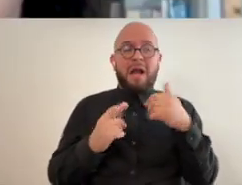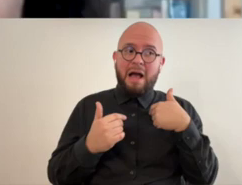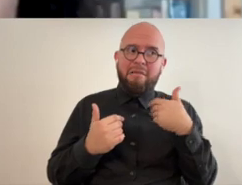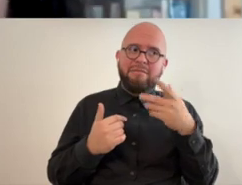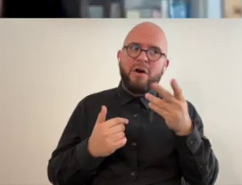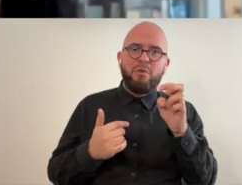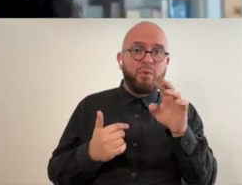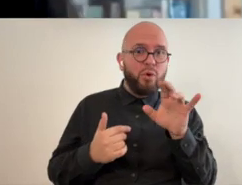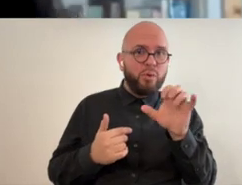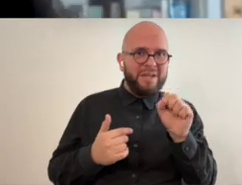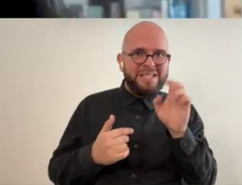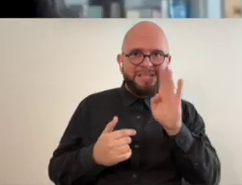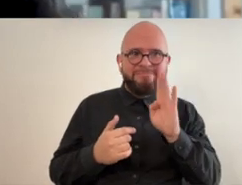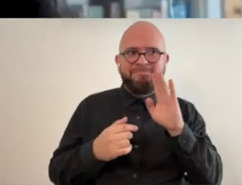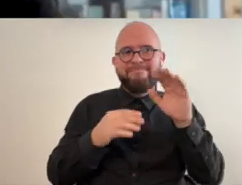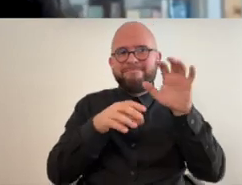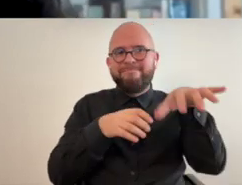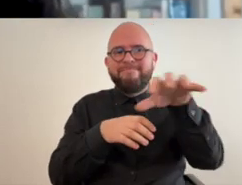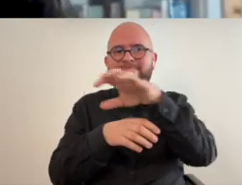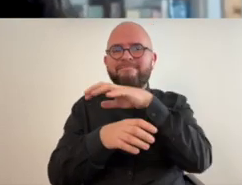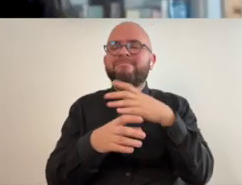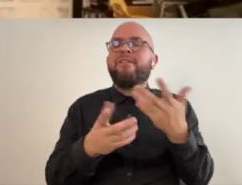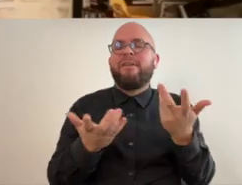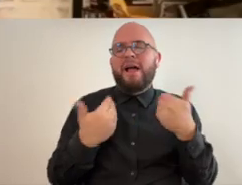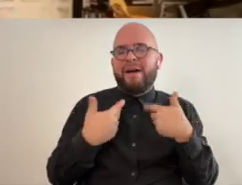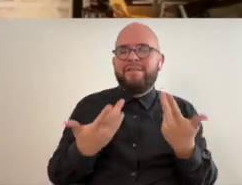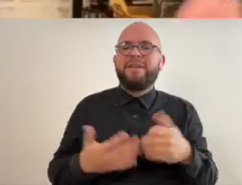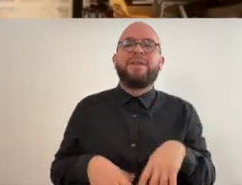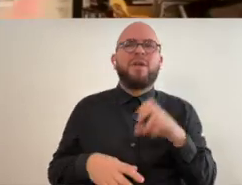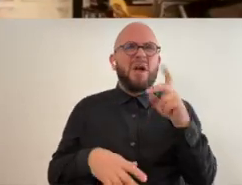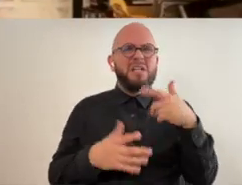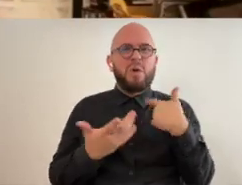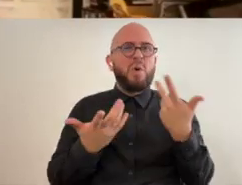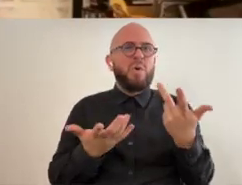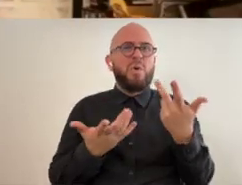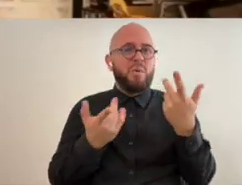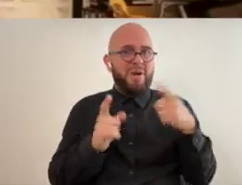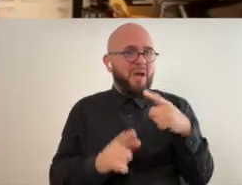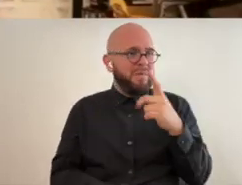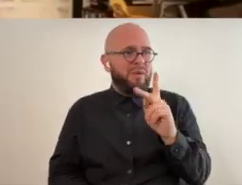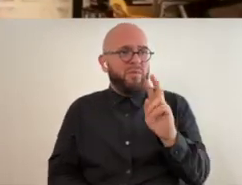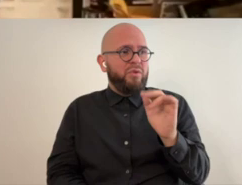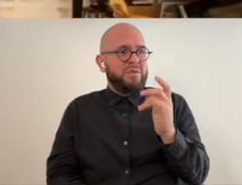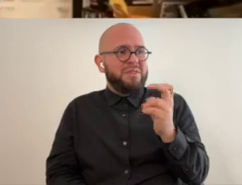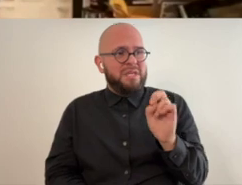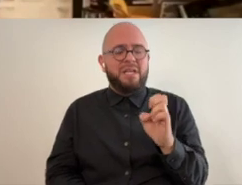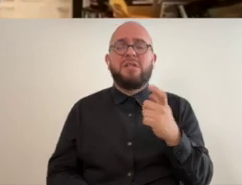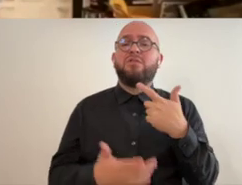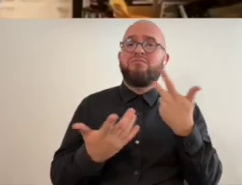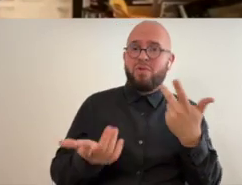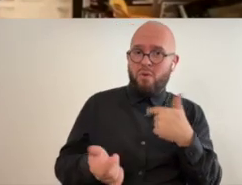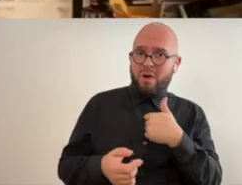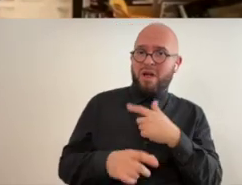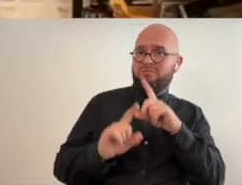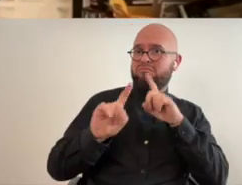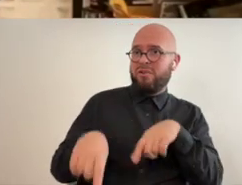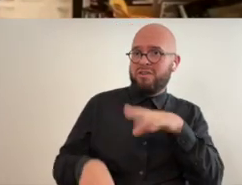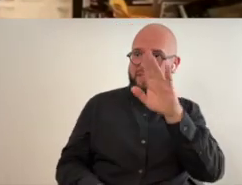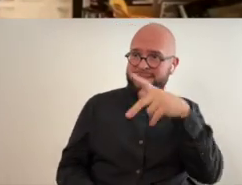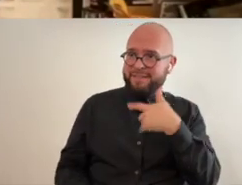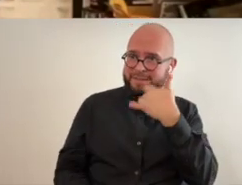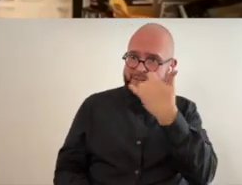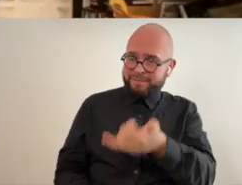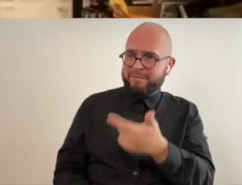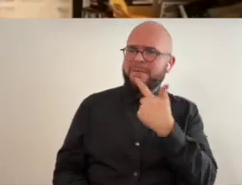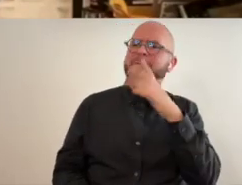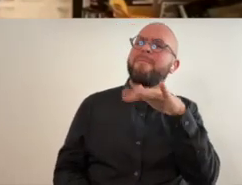but no that's really cool how long have you been working with christine well after i did the call and response i i called her up and i said all